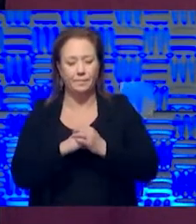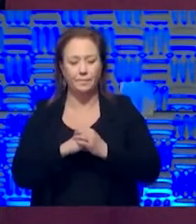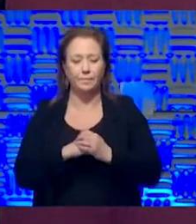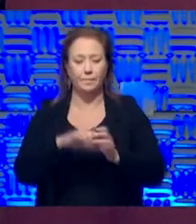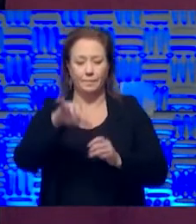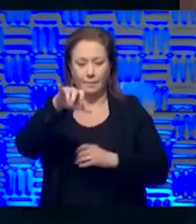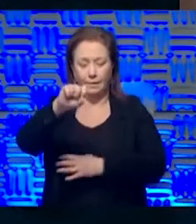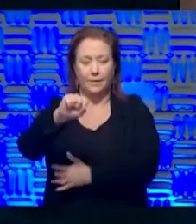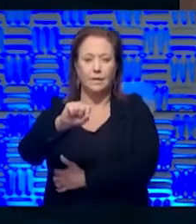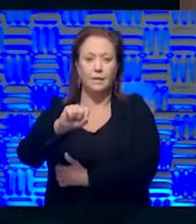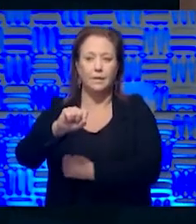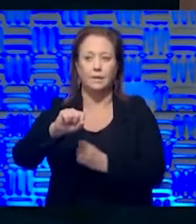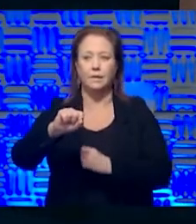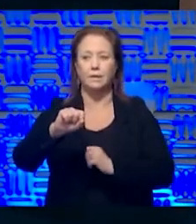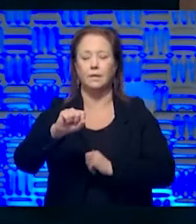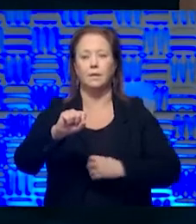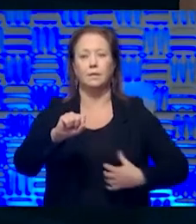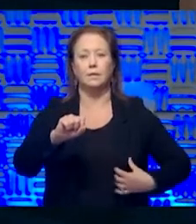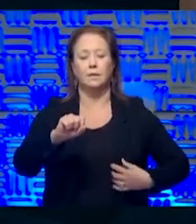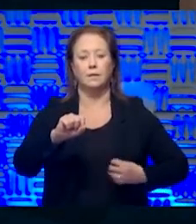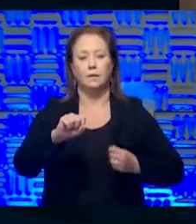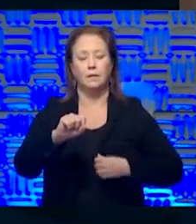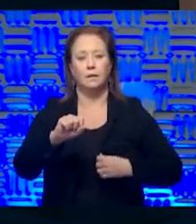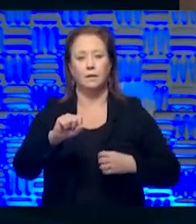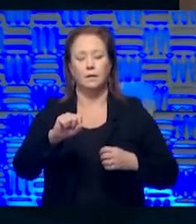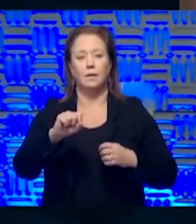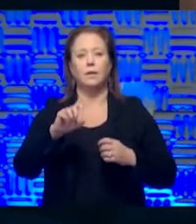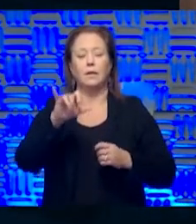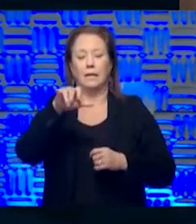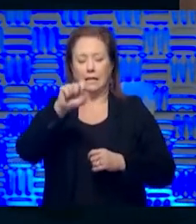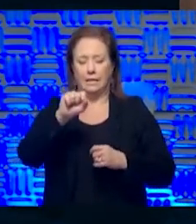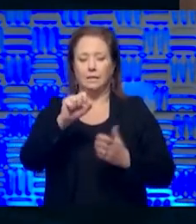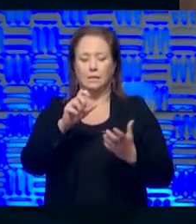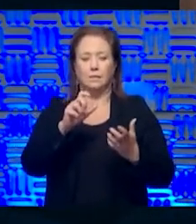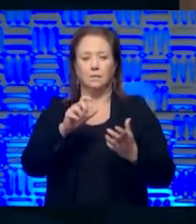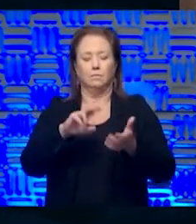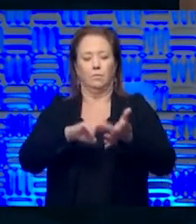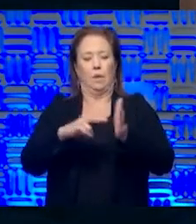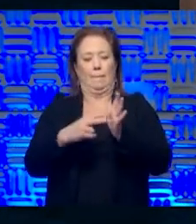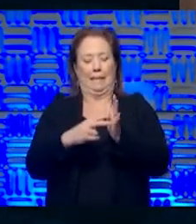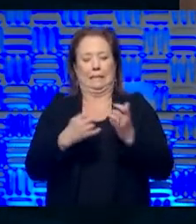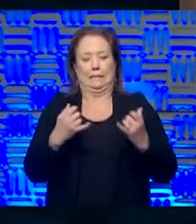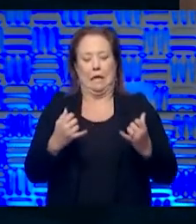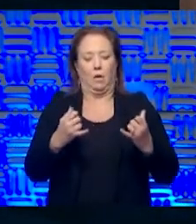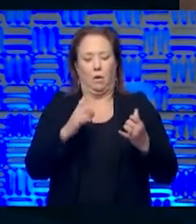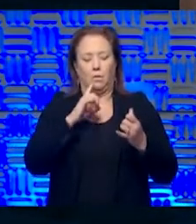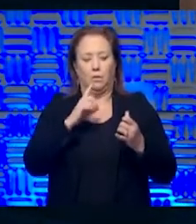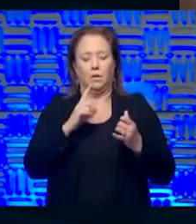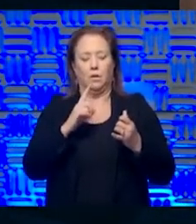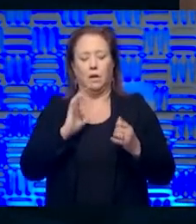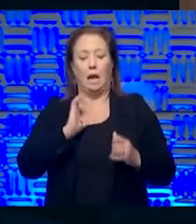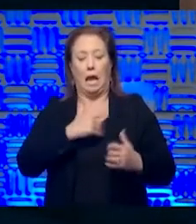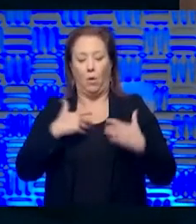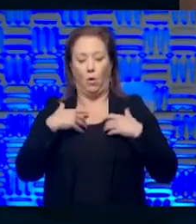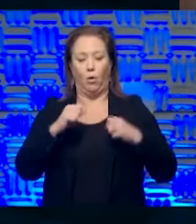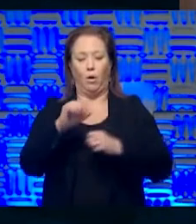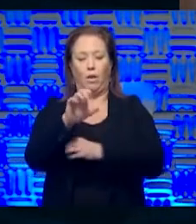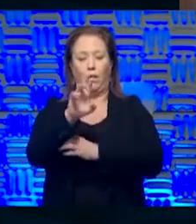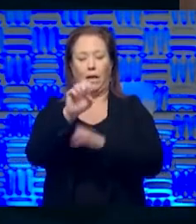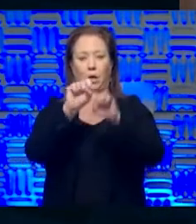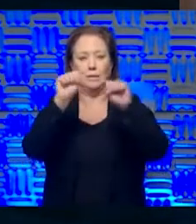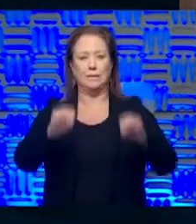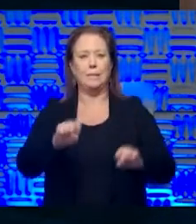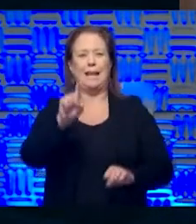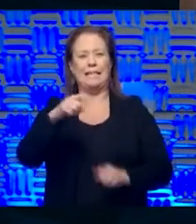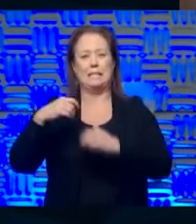Yeah. The, um, I think we're, I think we're nibbling at the edges of what it really means. And that one, our, our healthcare system has to be able to